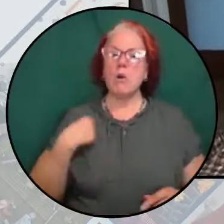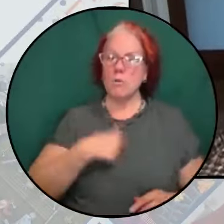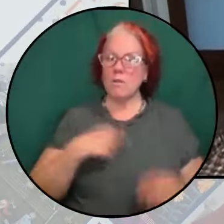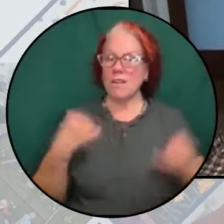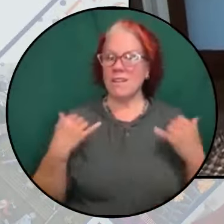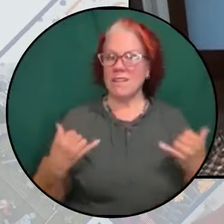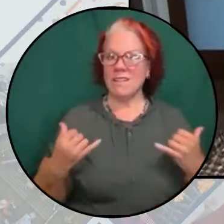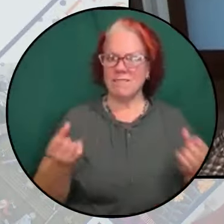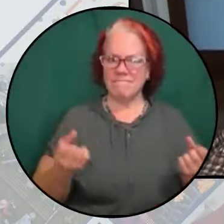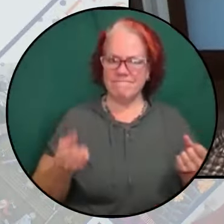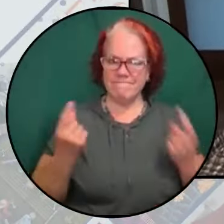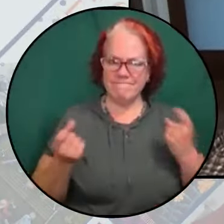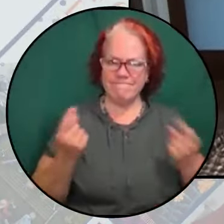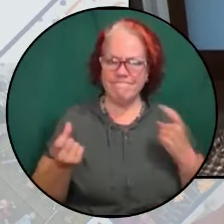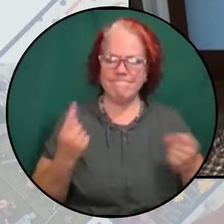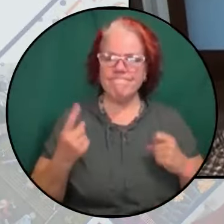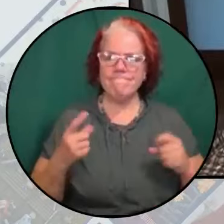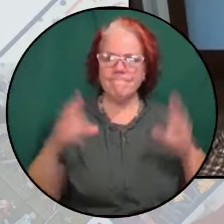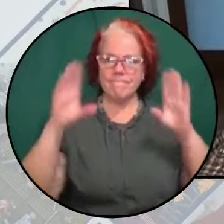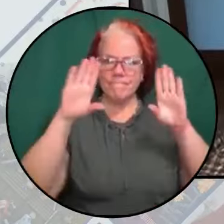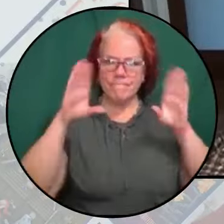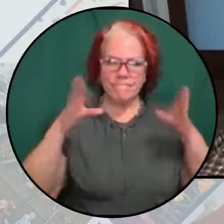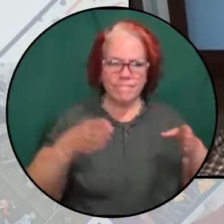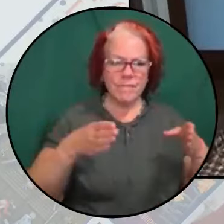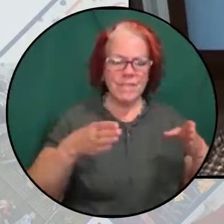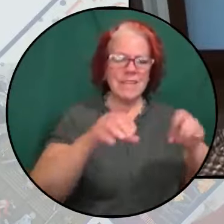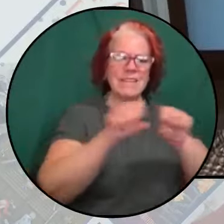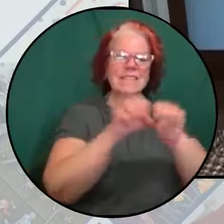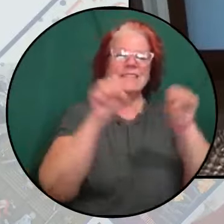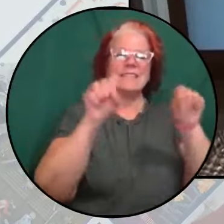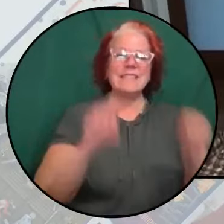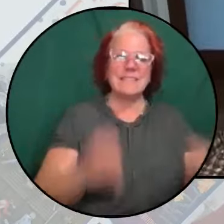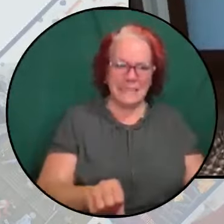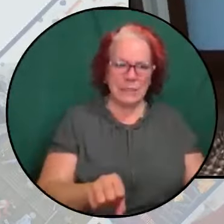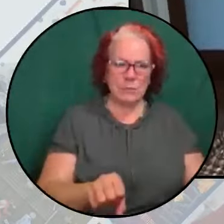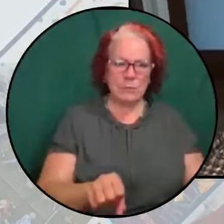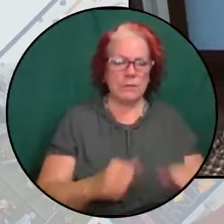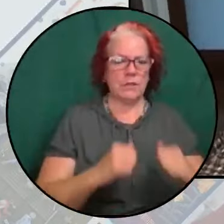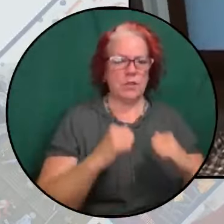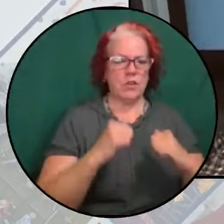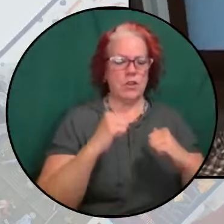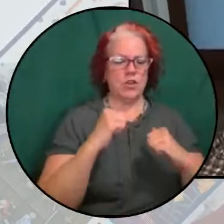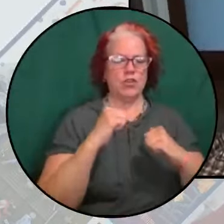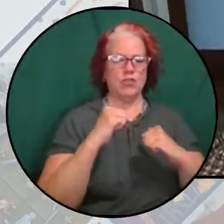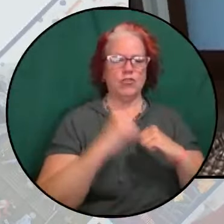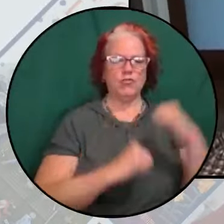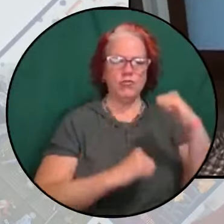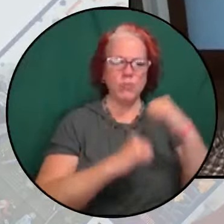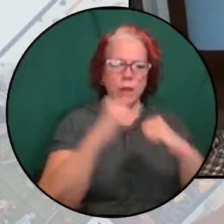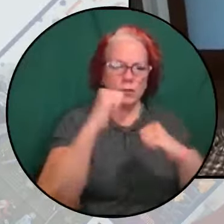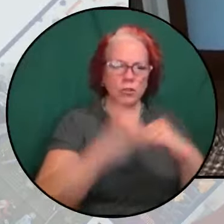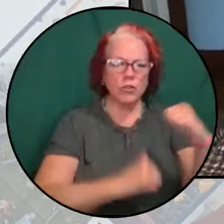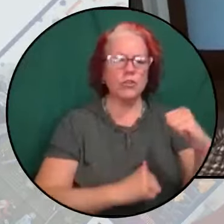begin to focus on systems and structures and institutions.